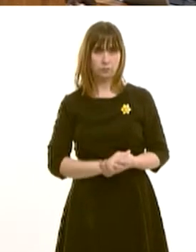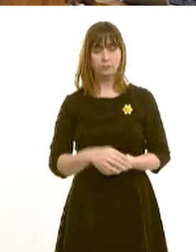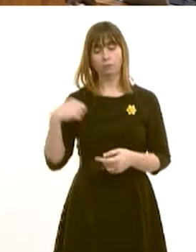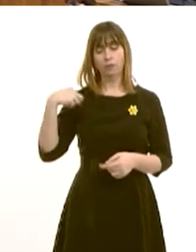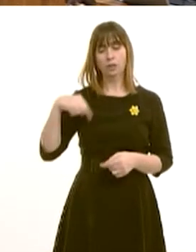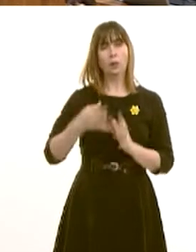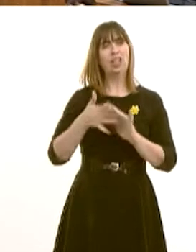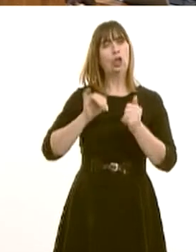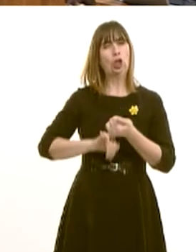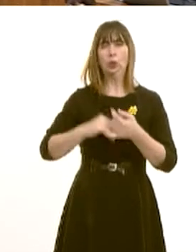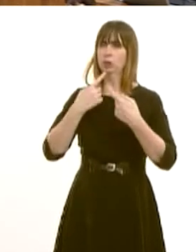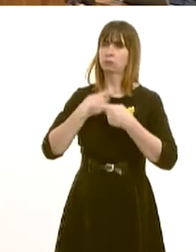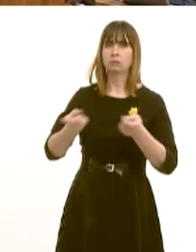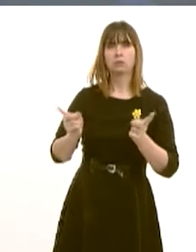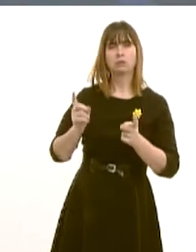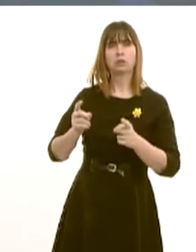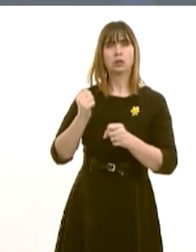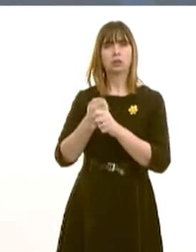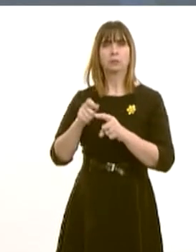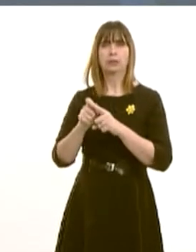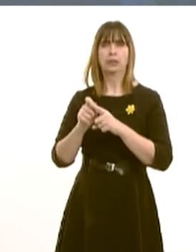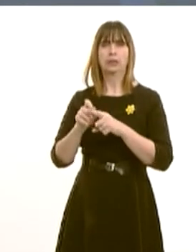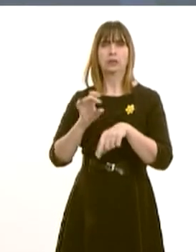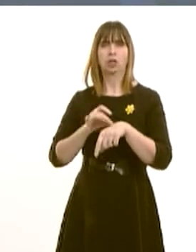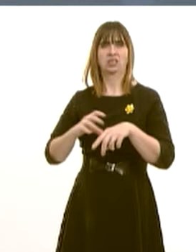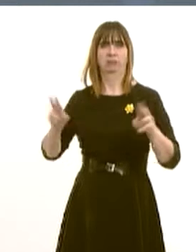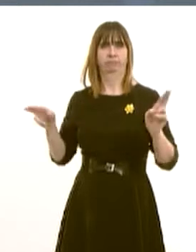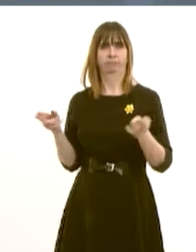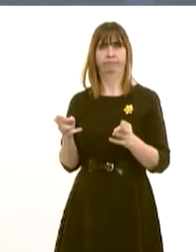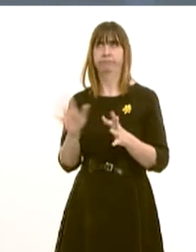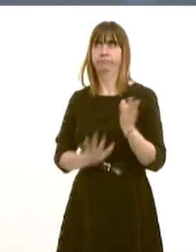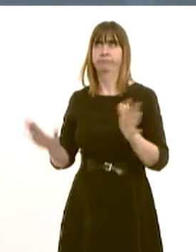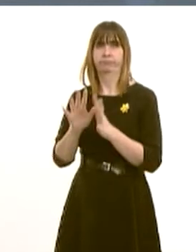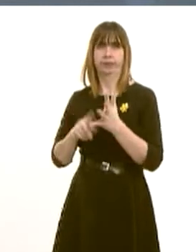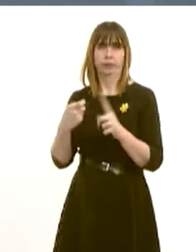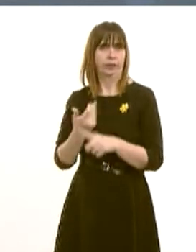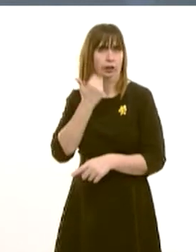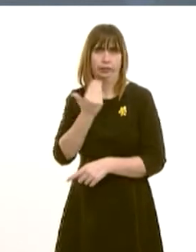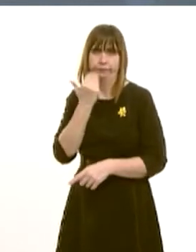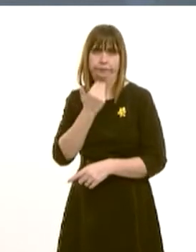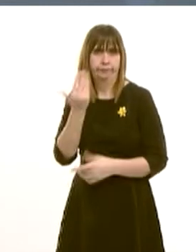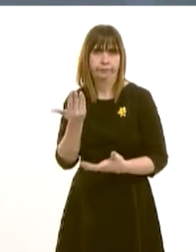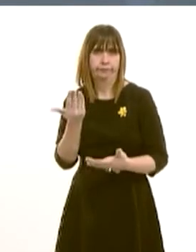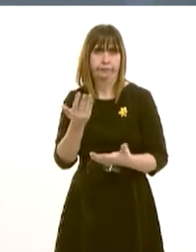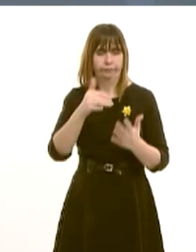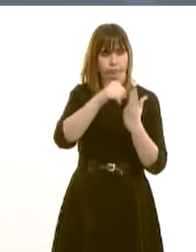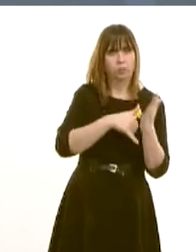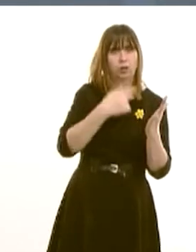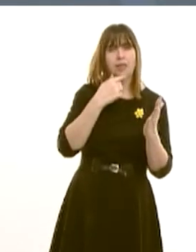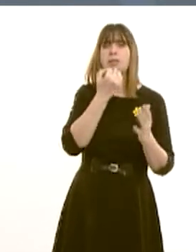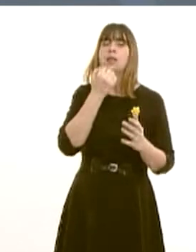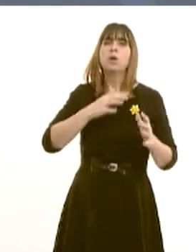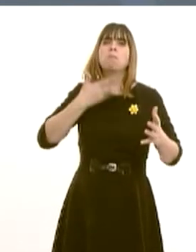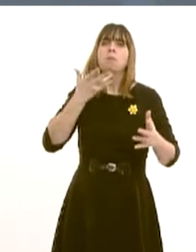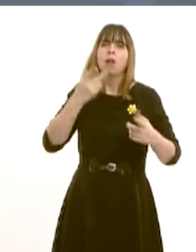news reports of doctor shortages across the UK and a poll today that says that the NHS is the top concern